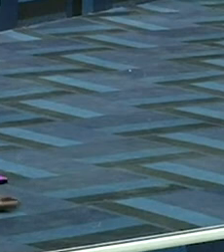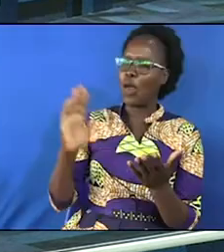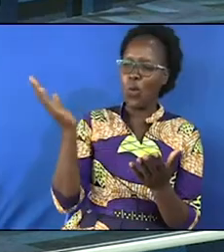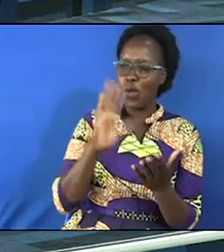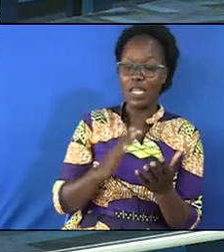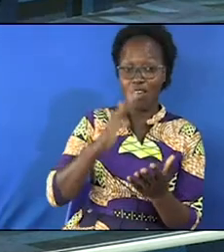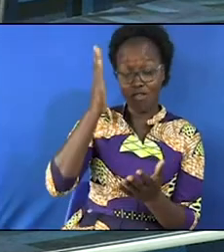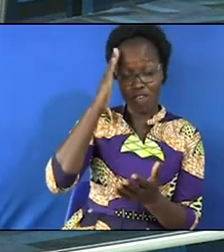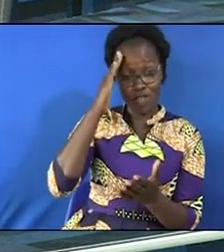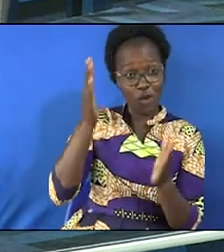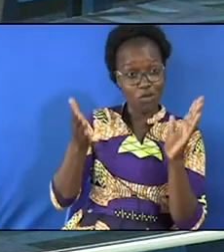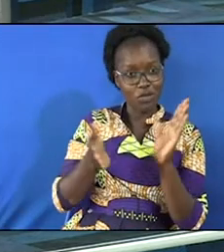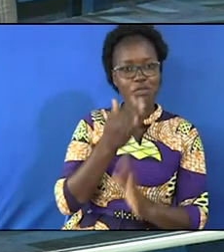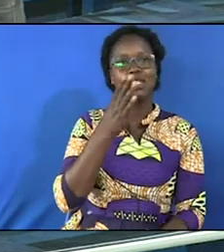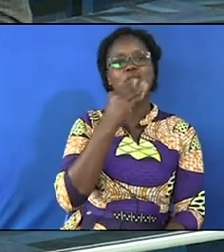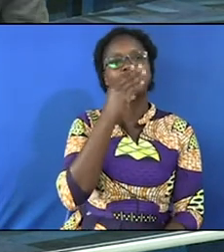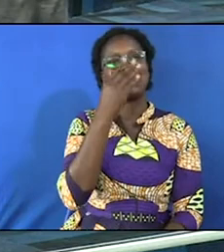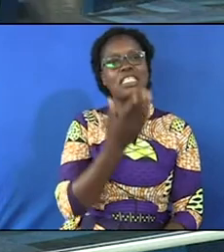will not drop speak